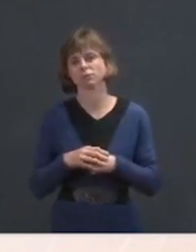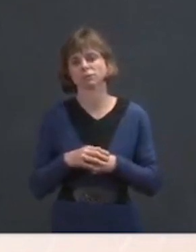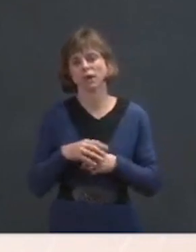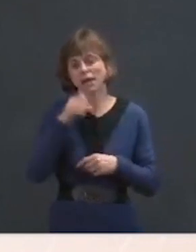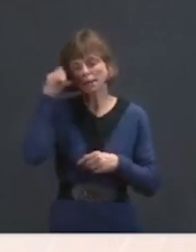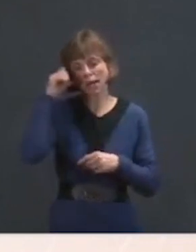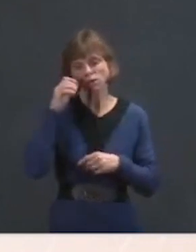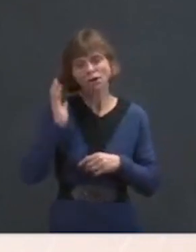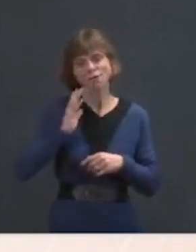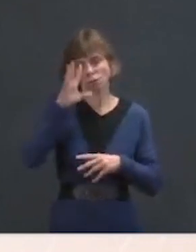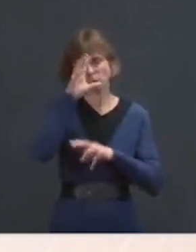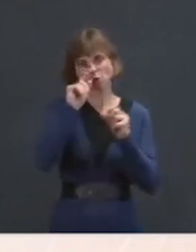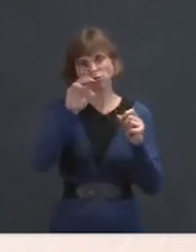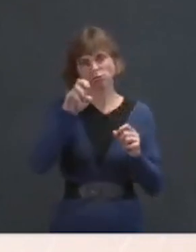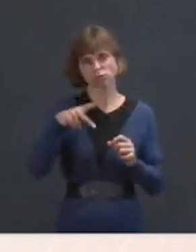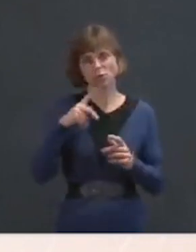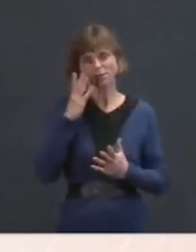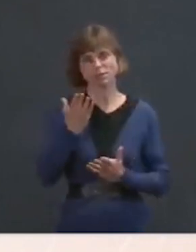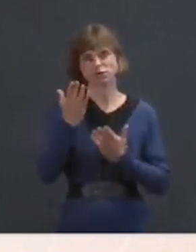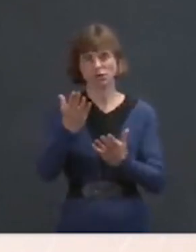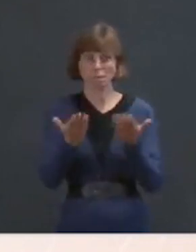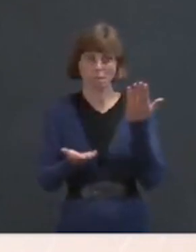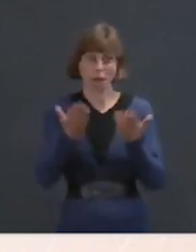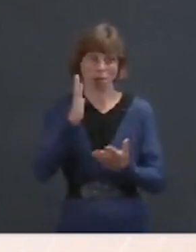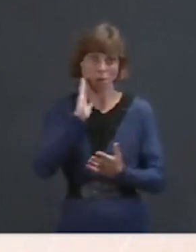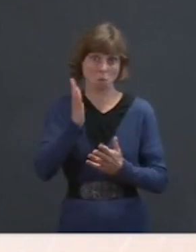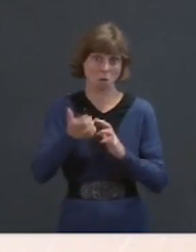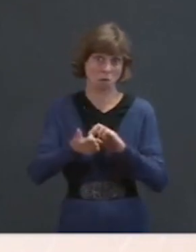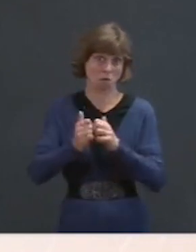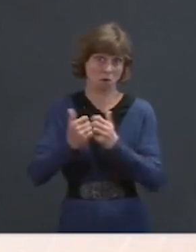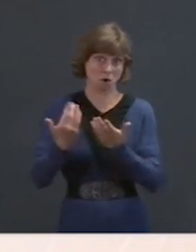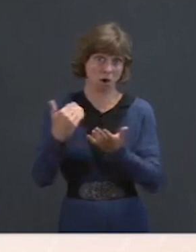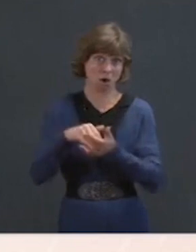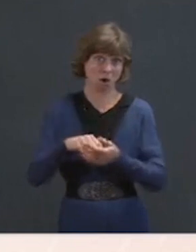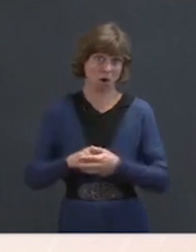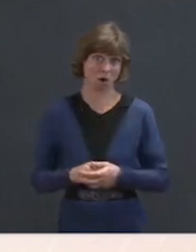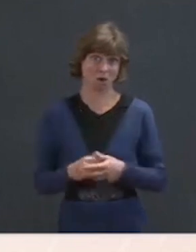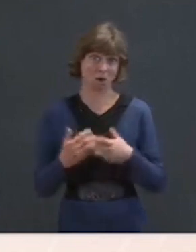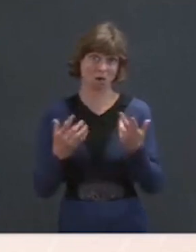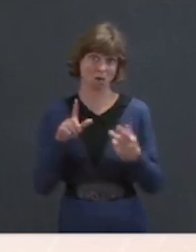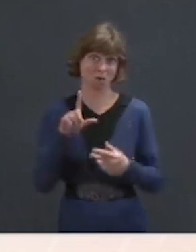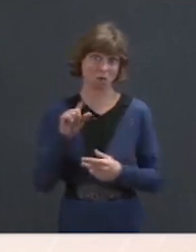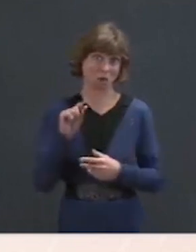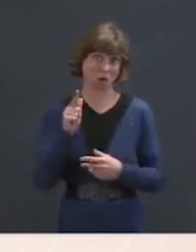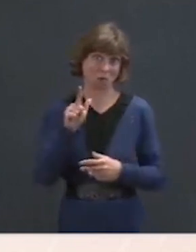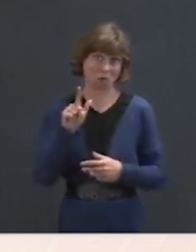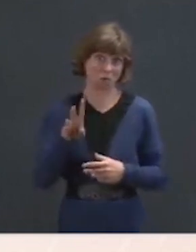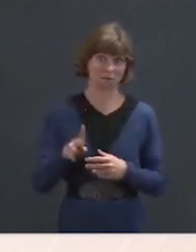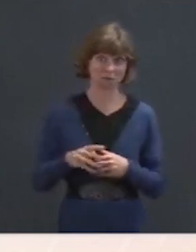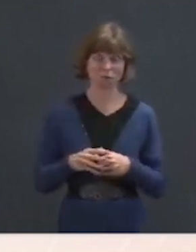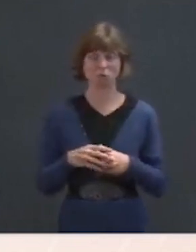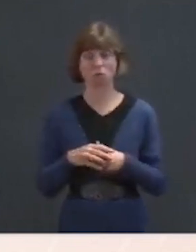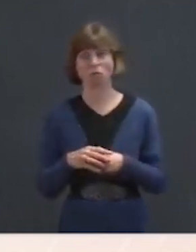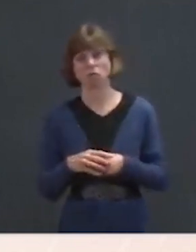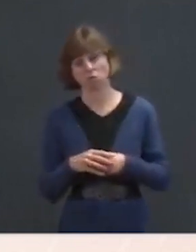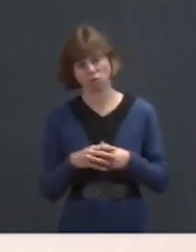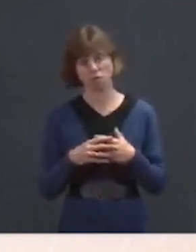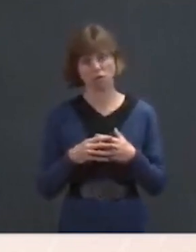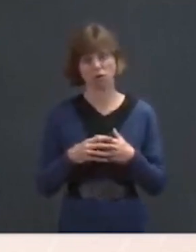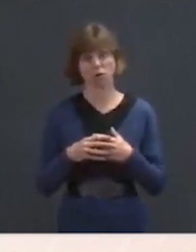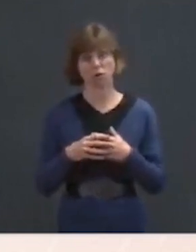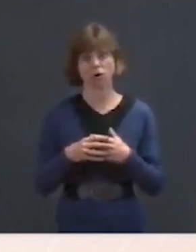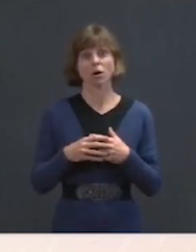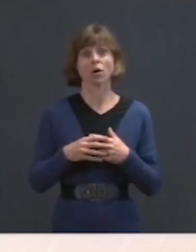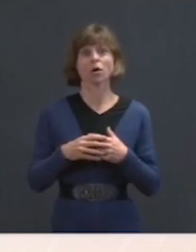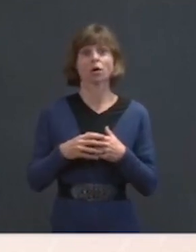suggested he might run again in – he'll be back in 2024. You said the White House did not pay attention to